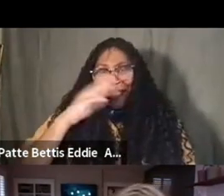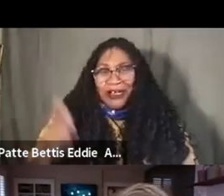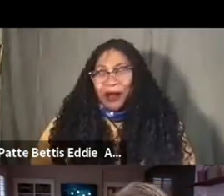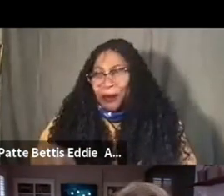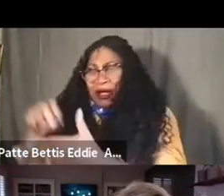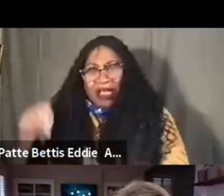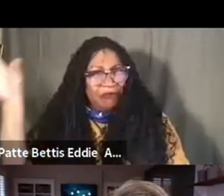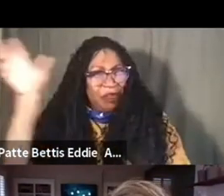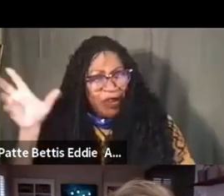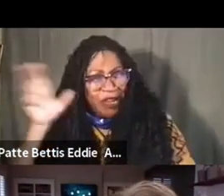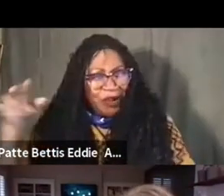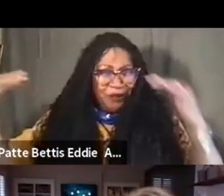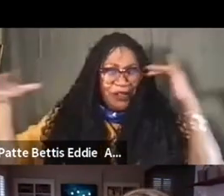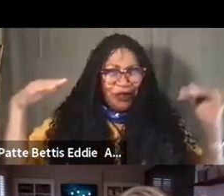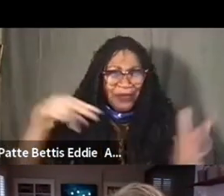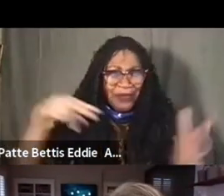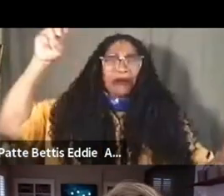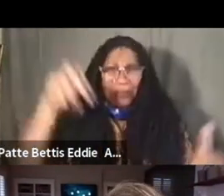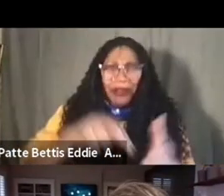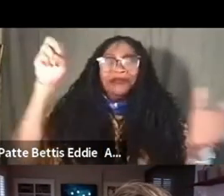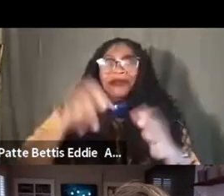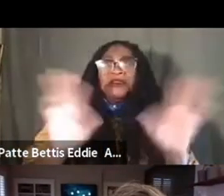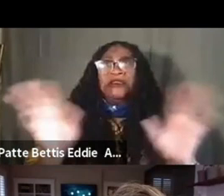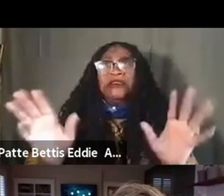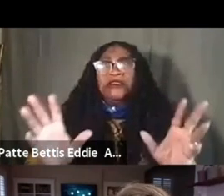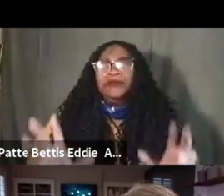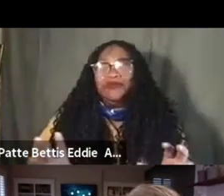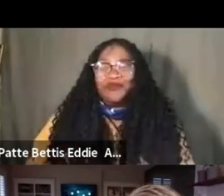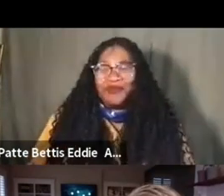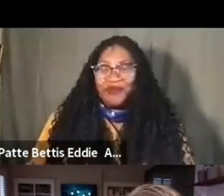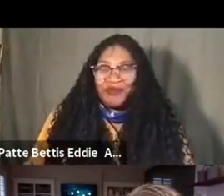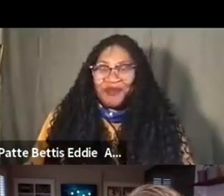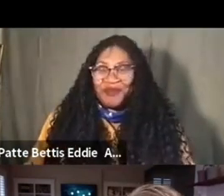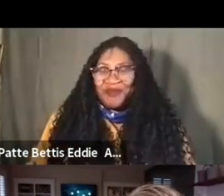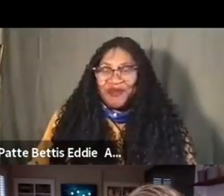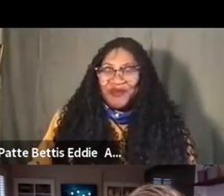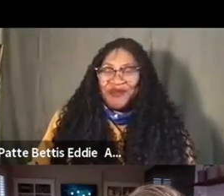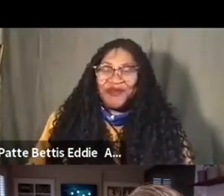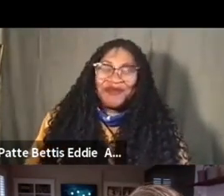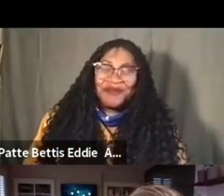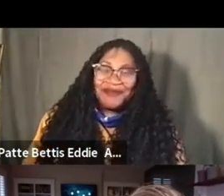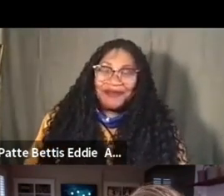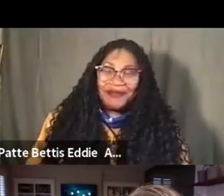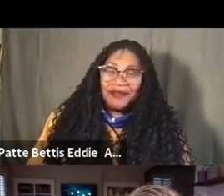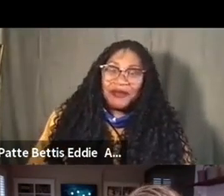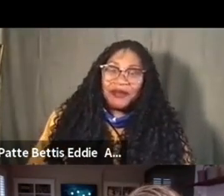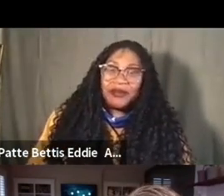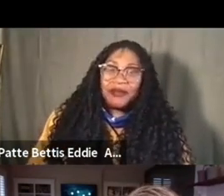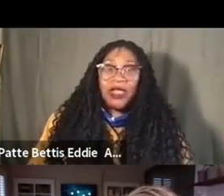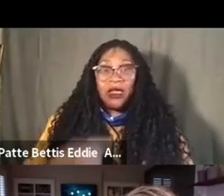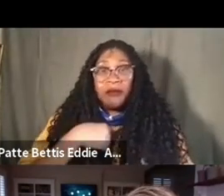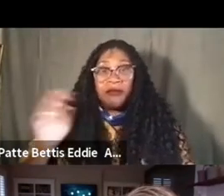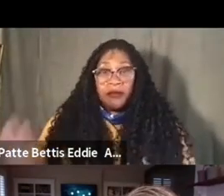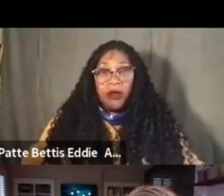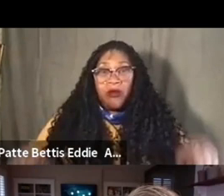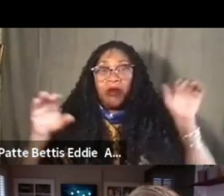so if you hear any noise, it's just them. I was like, oh no, I'm going to have this question. Um, um, I come from a place I, I grew